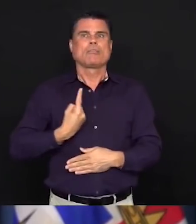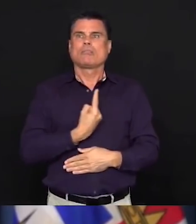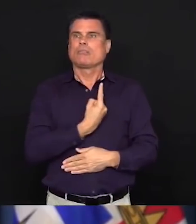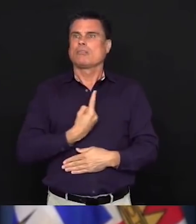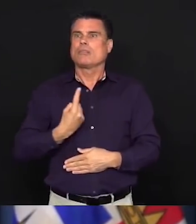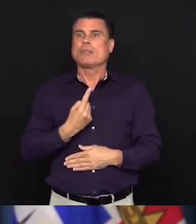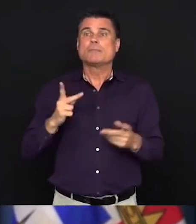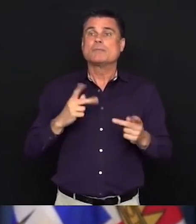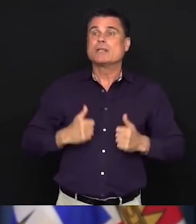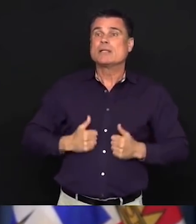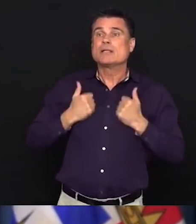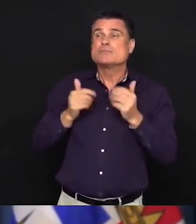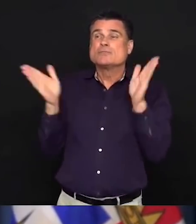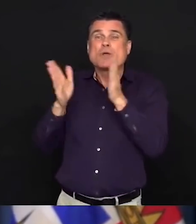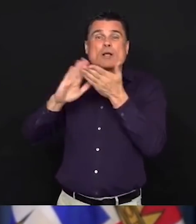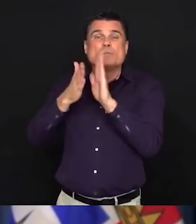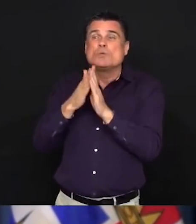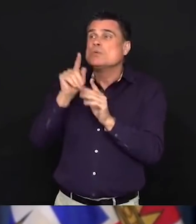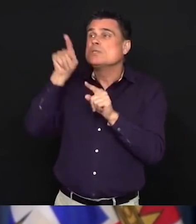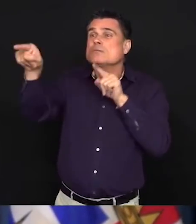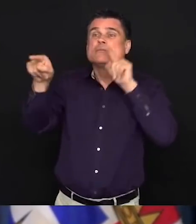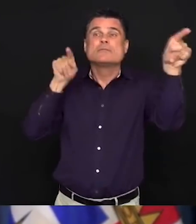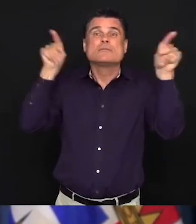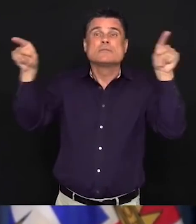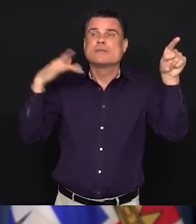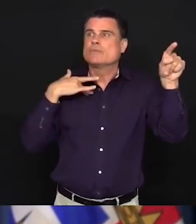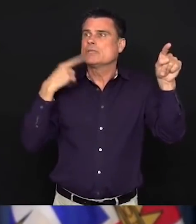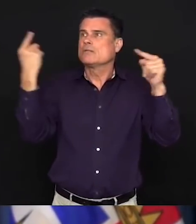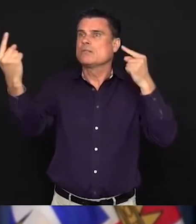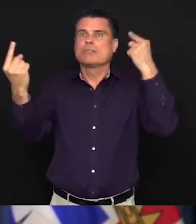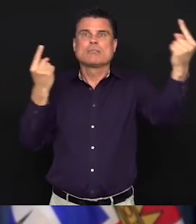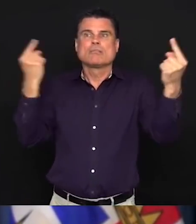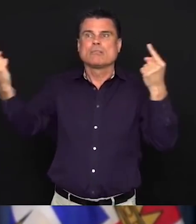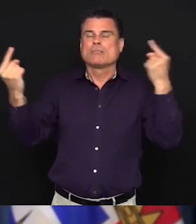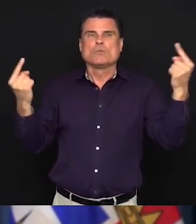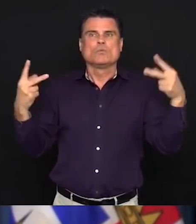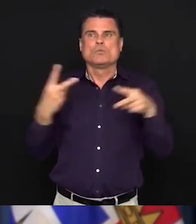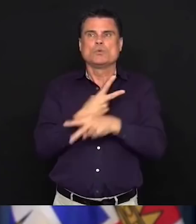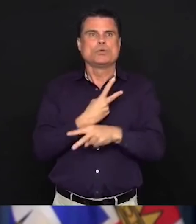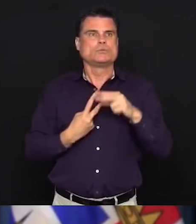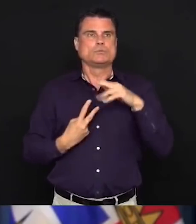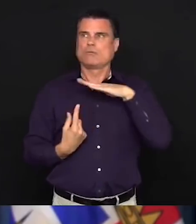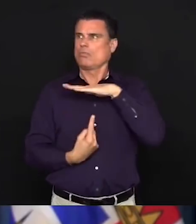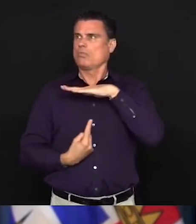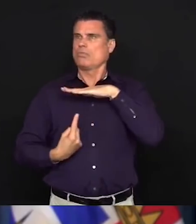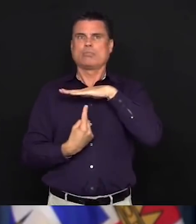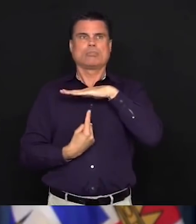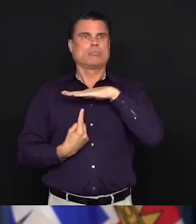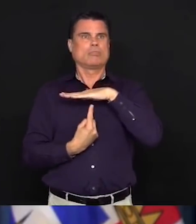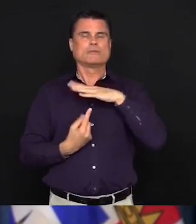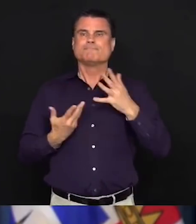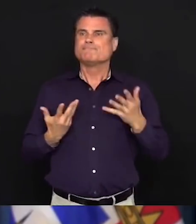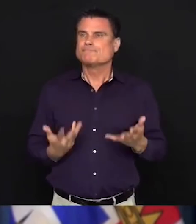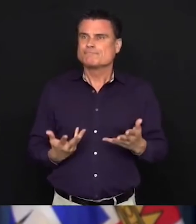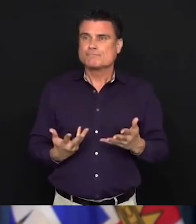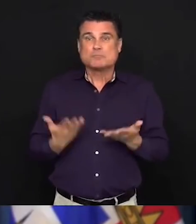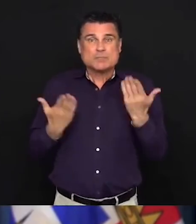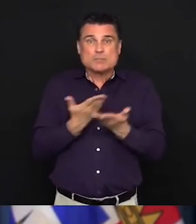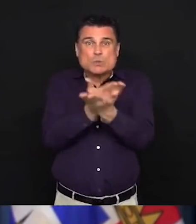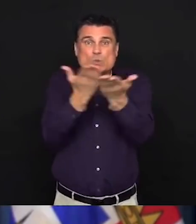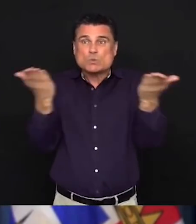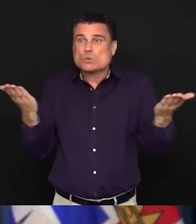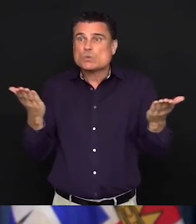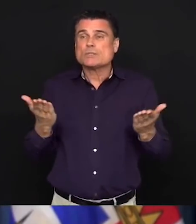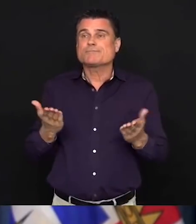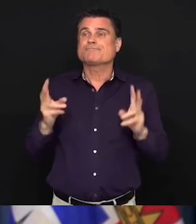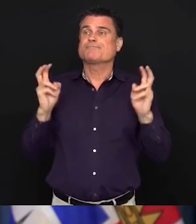And whether you're feeling stuck at home or separated from other people, this pandemic has been difficult for all of us. Everyone